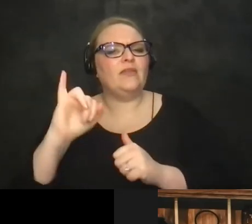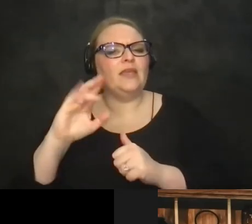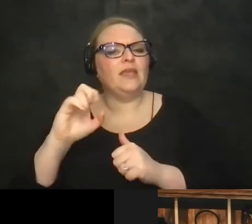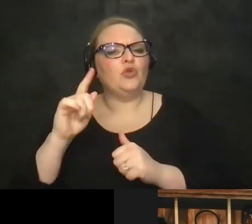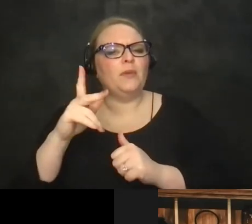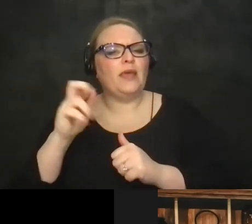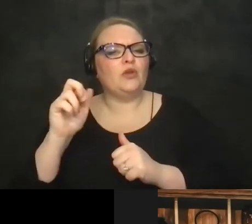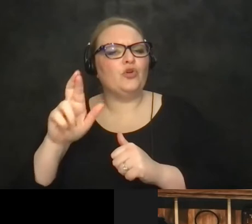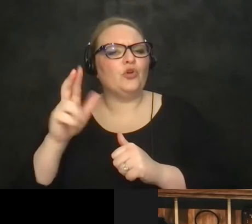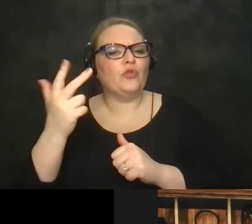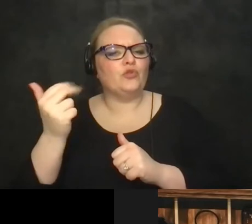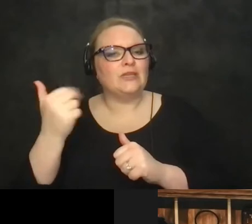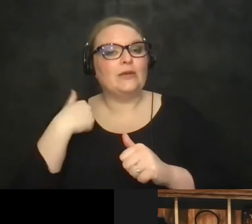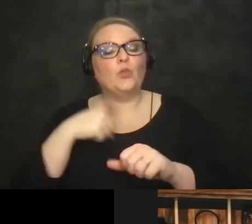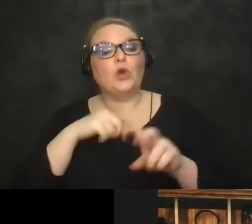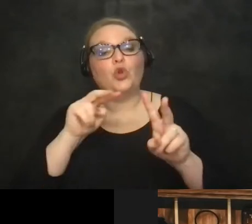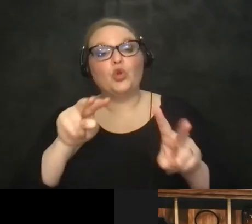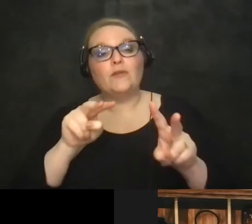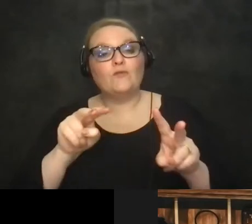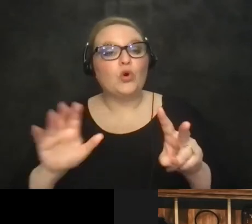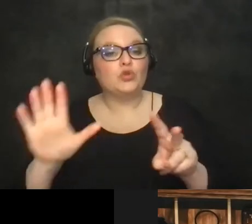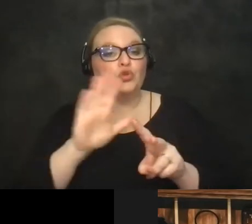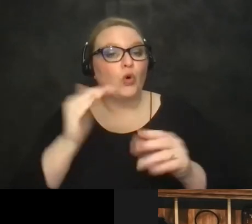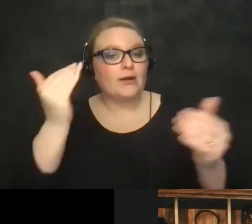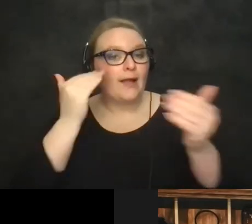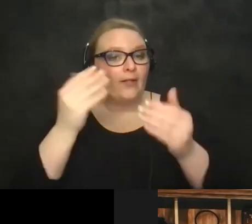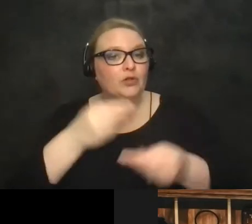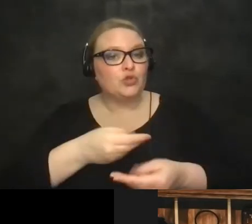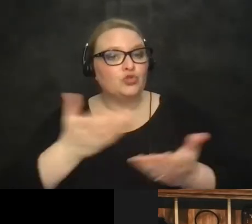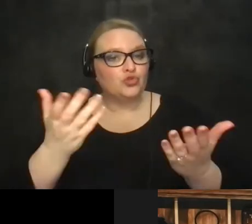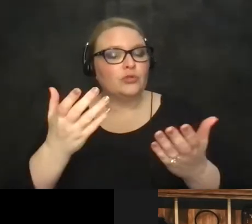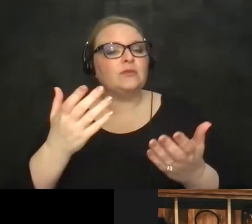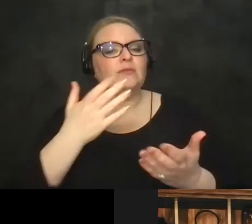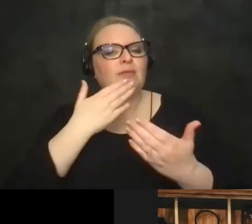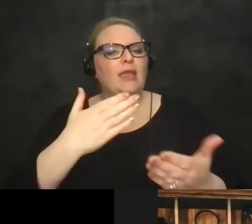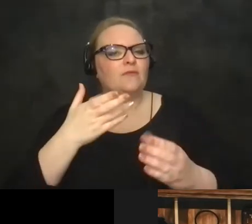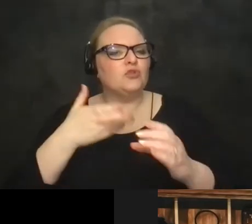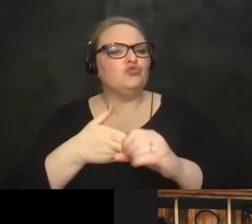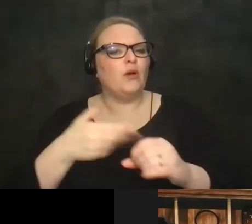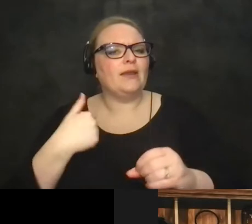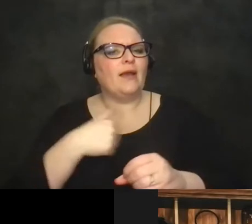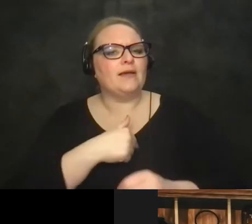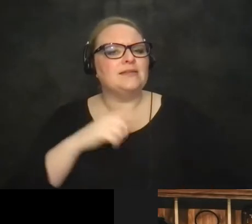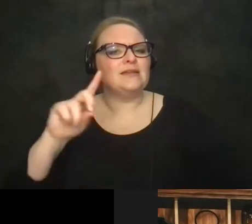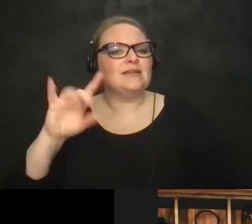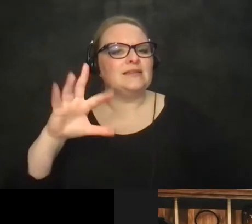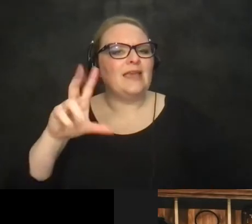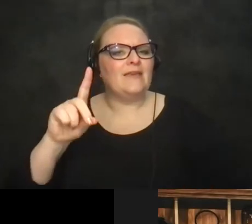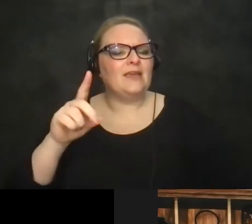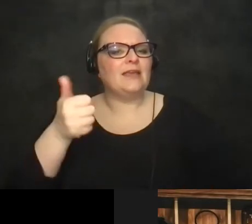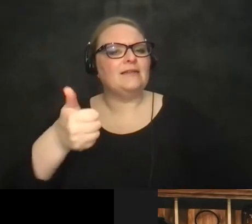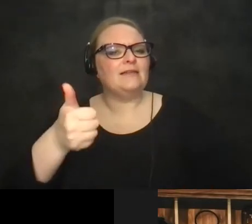we're so looking forward to the wealth of knowledge that you bring to this discussion and thank you for joining us so David I'll let you start